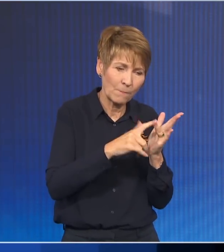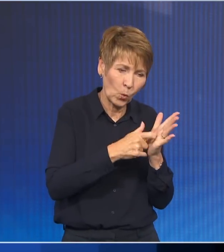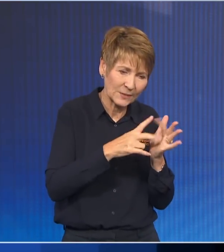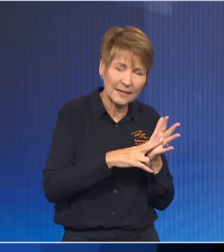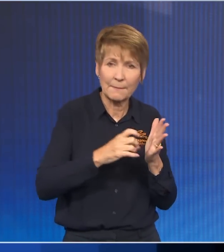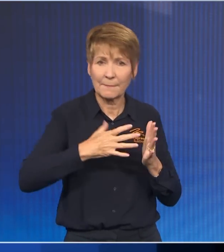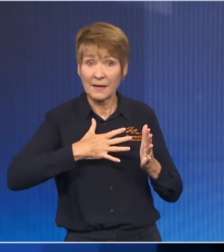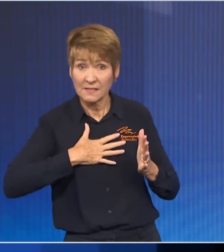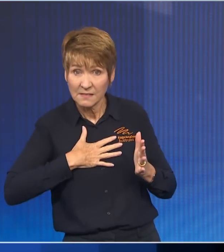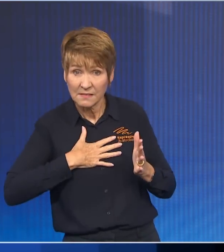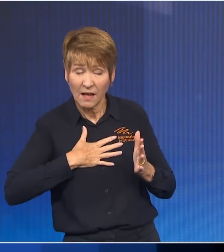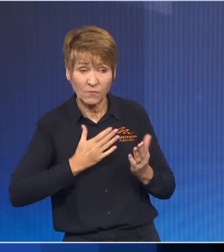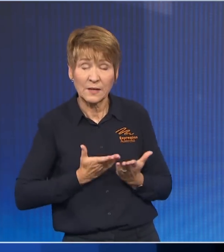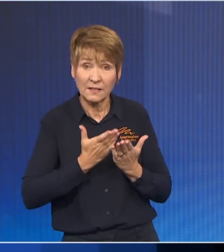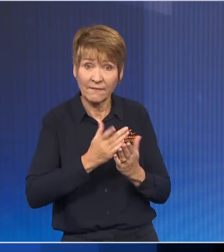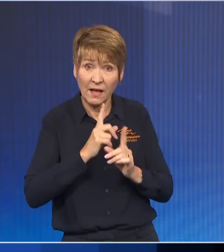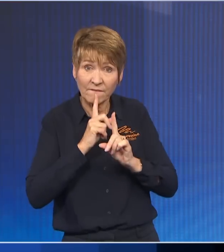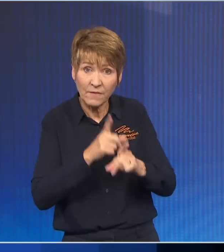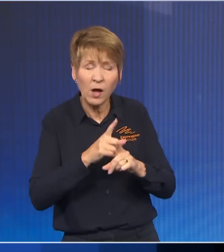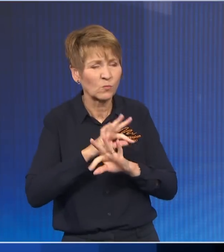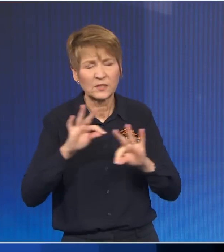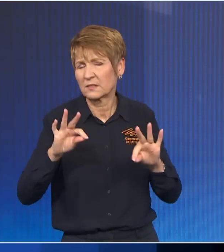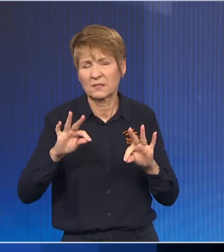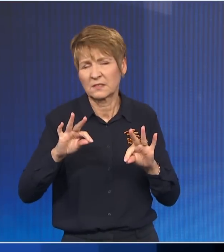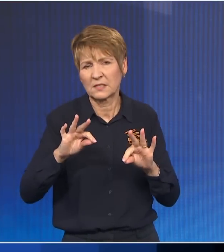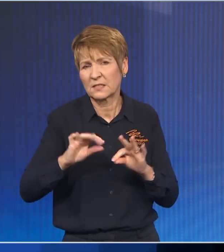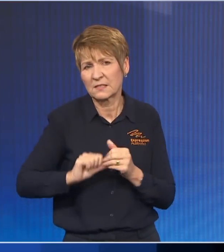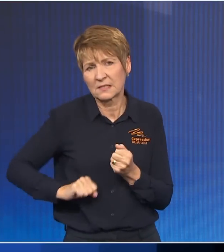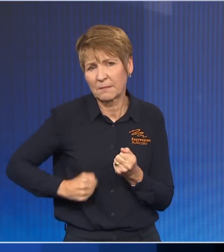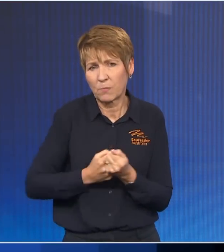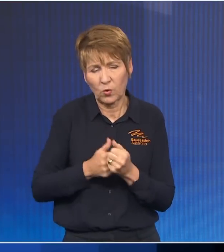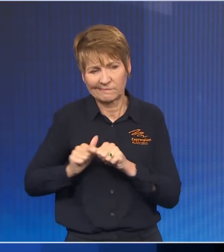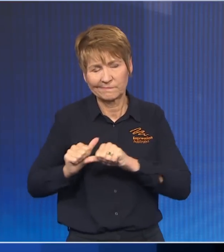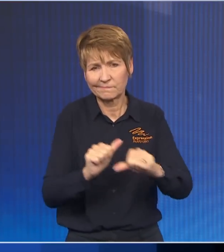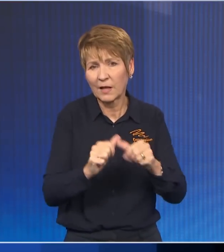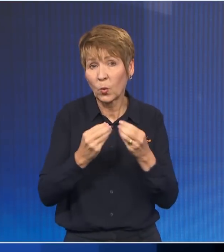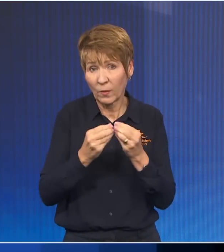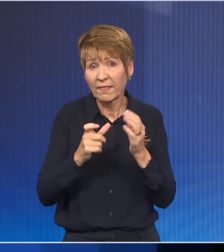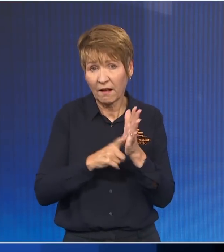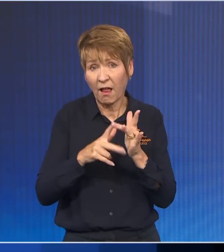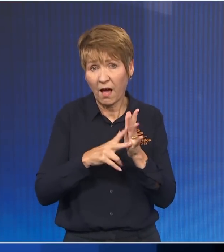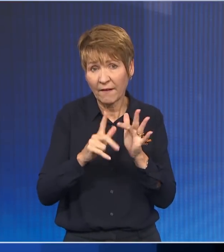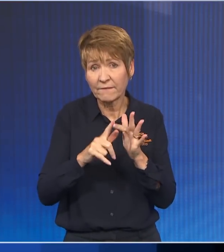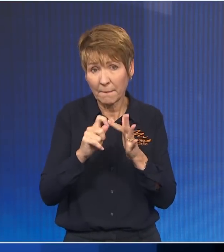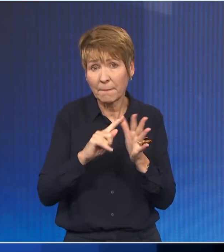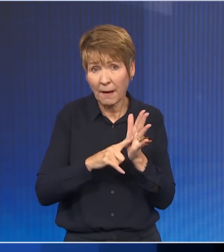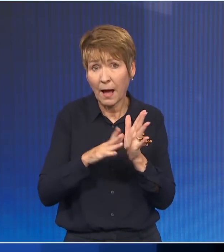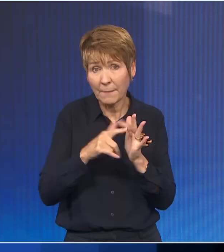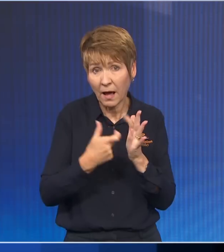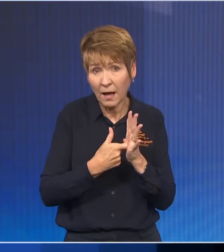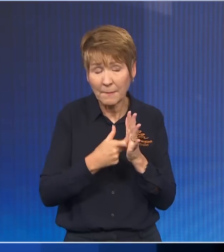we did not support the challenge. We did not support siding with Clive Palmer. But the decision was made that we would.